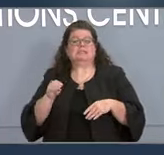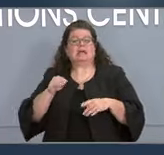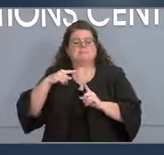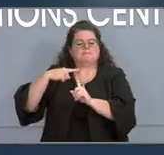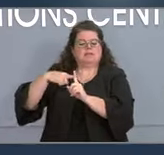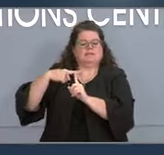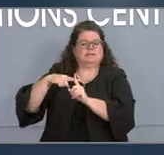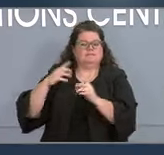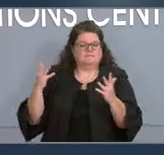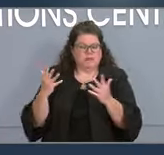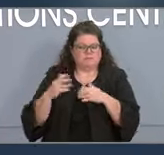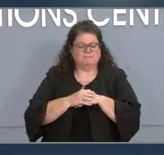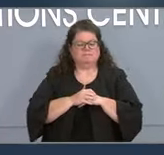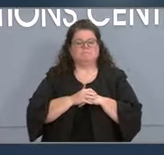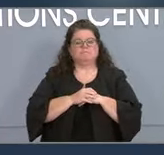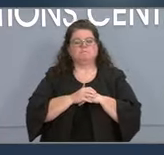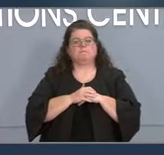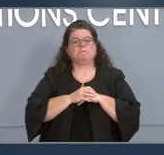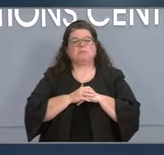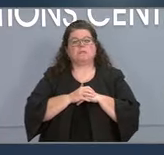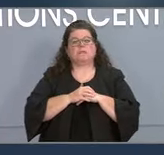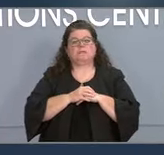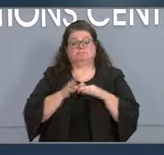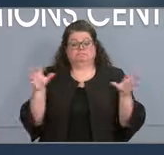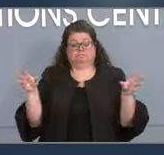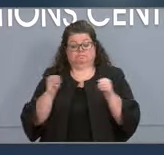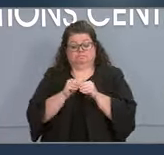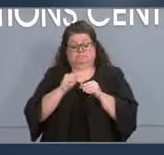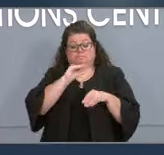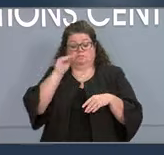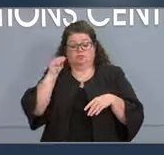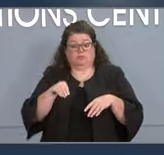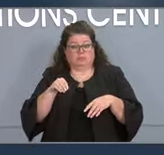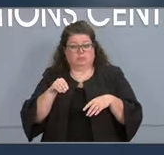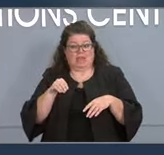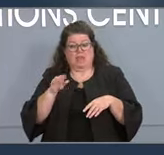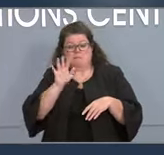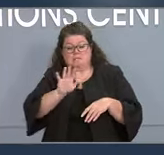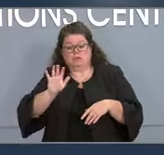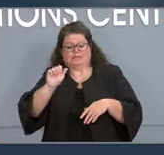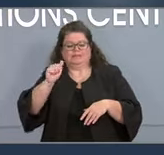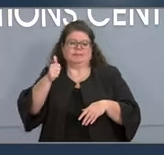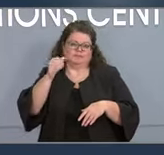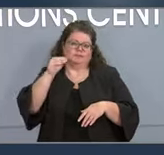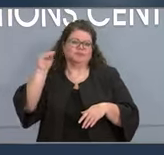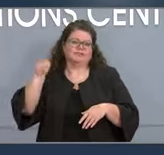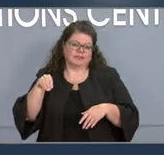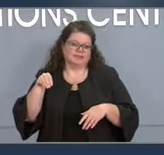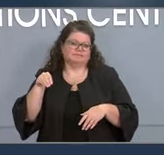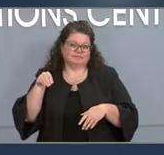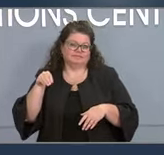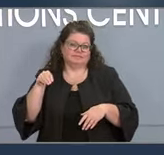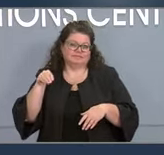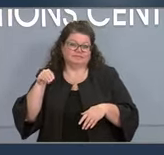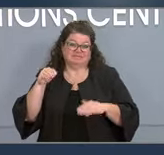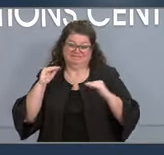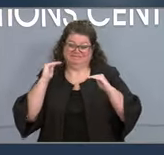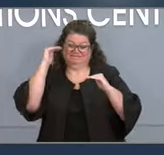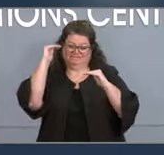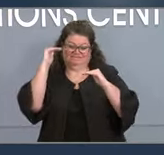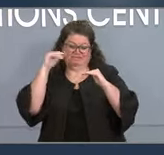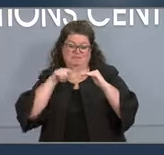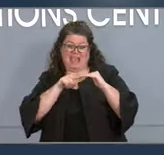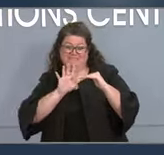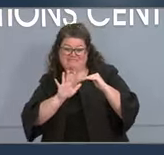and looking at the yellow line, a percent of positive tests is hovering around 10%. Slightly better, but still